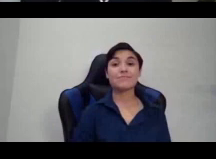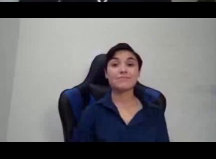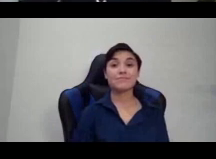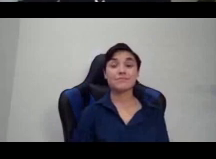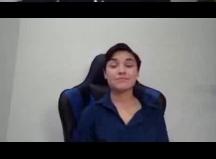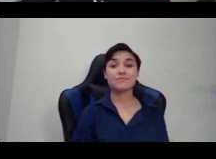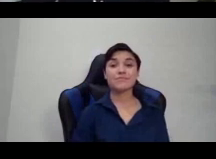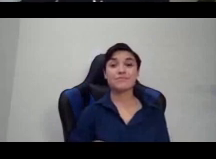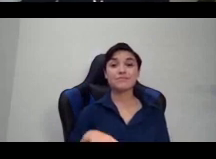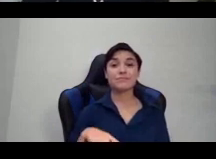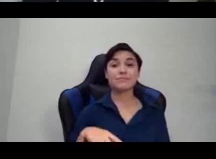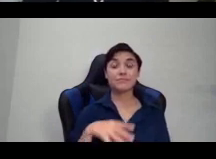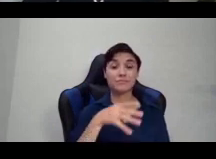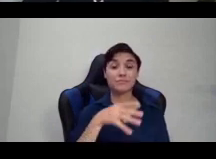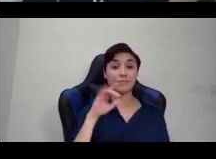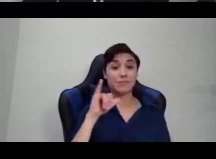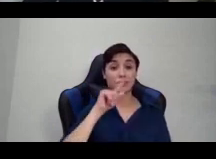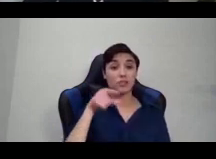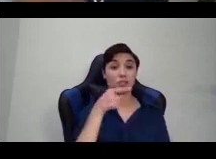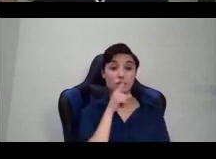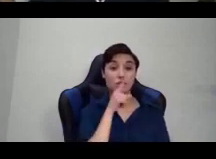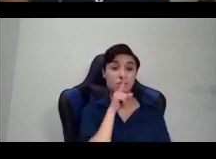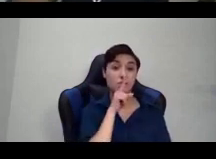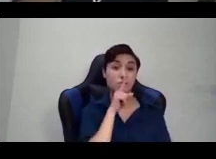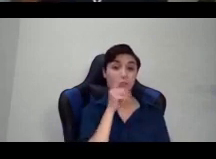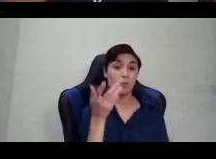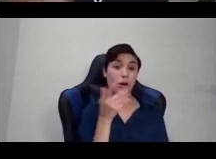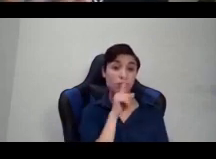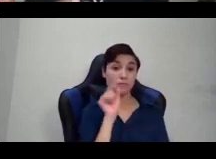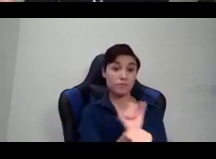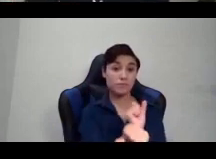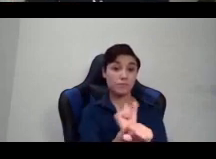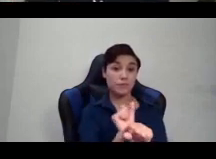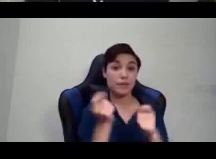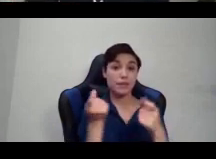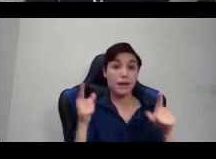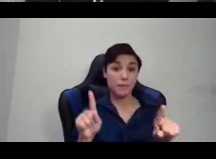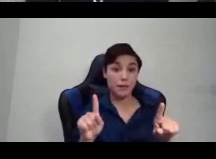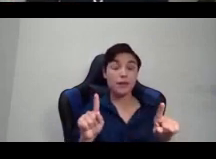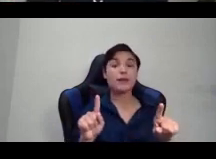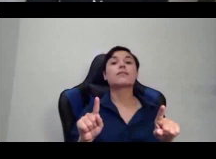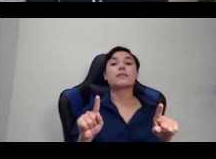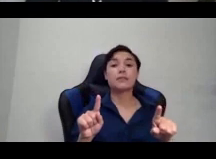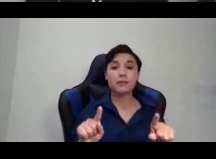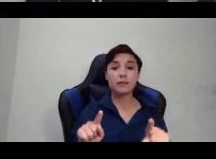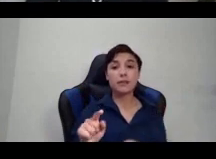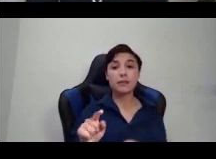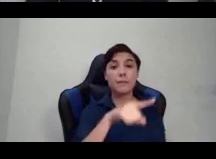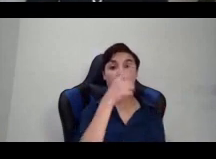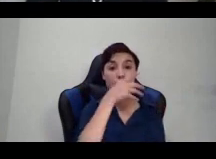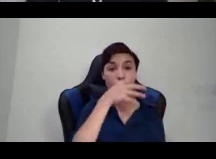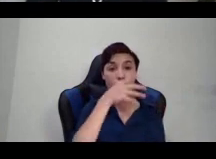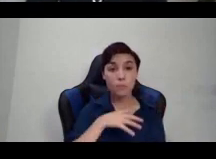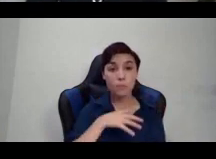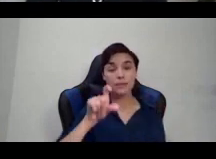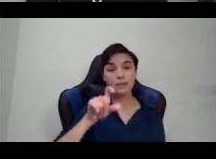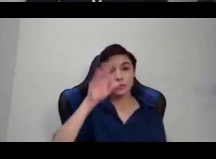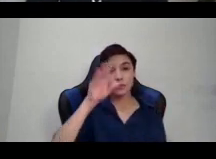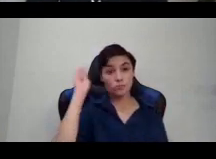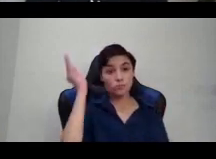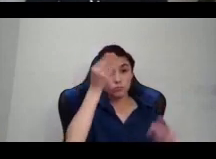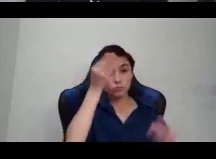And so black women wrapped their hair in tignons, in scarves. The laws were actually called a tignons law because women